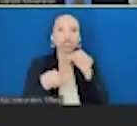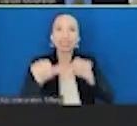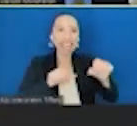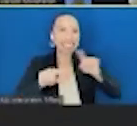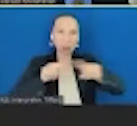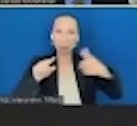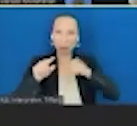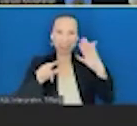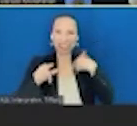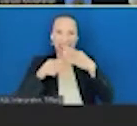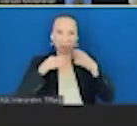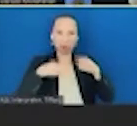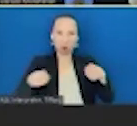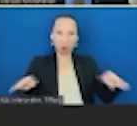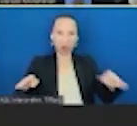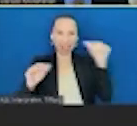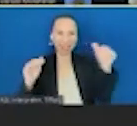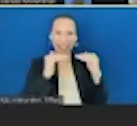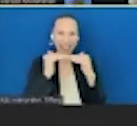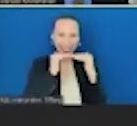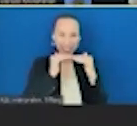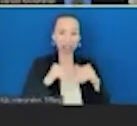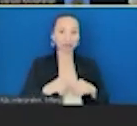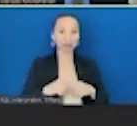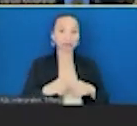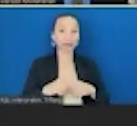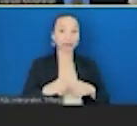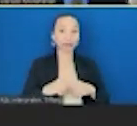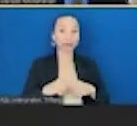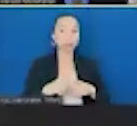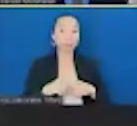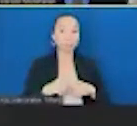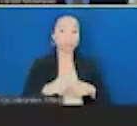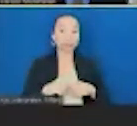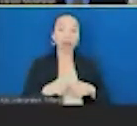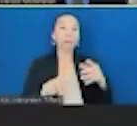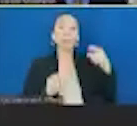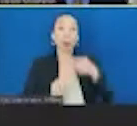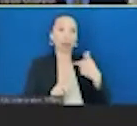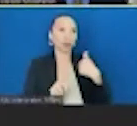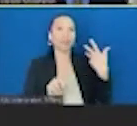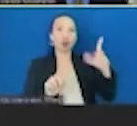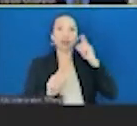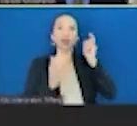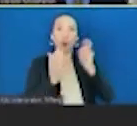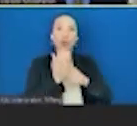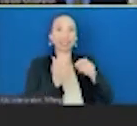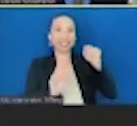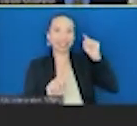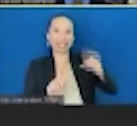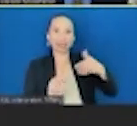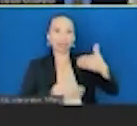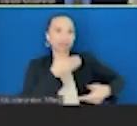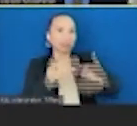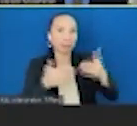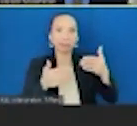over the last 50 years, there's, this has been noticed before. And so, you know, I'm not going to go into detail of the chart here. It's in the paper, but basically